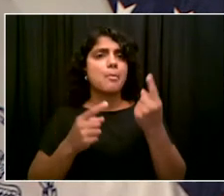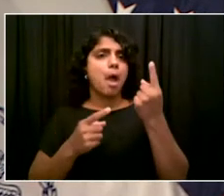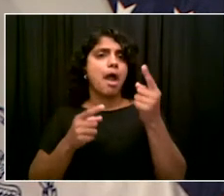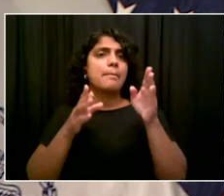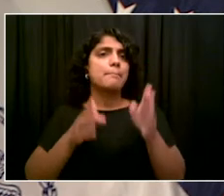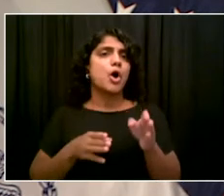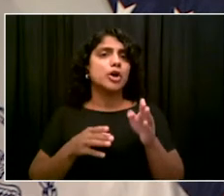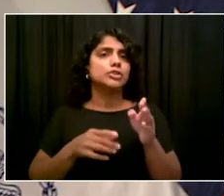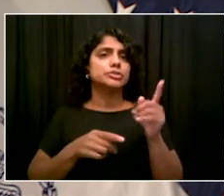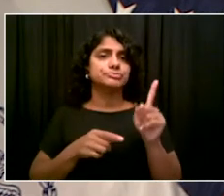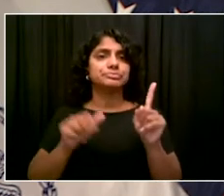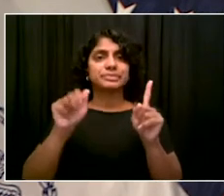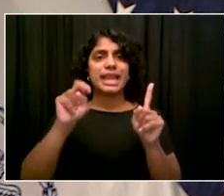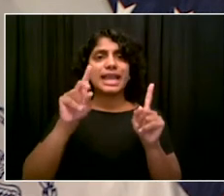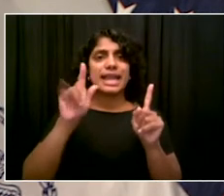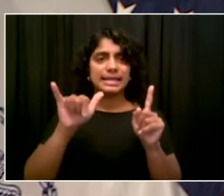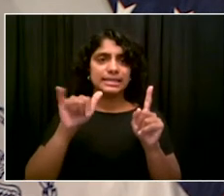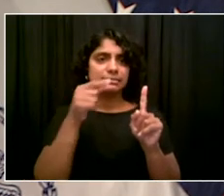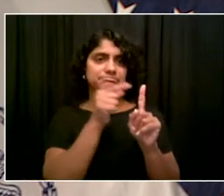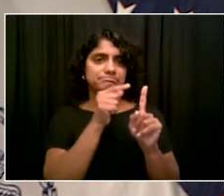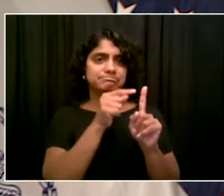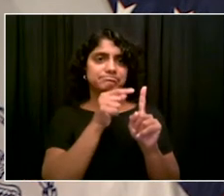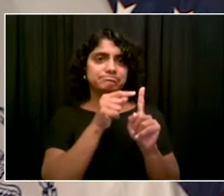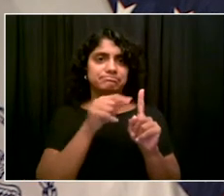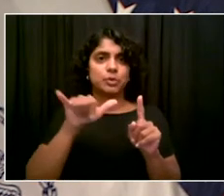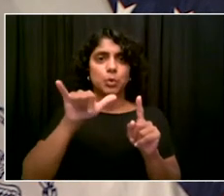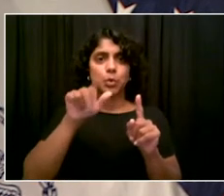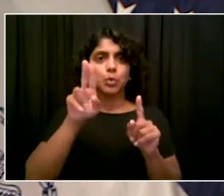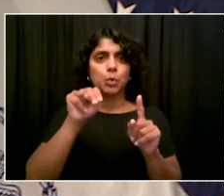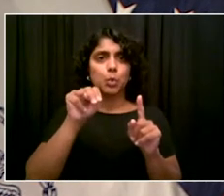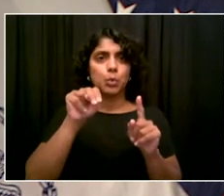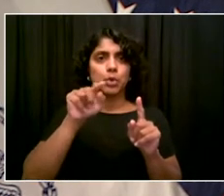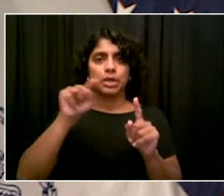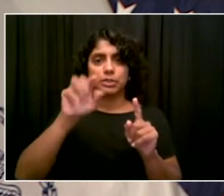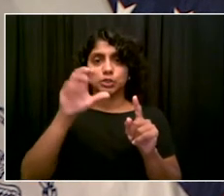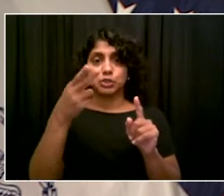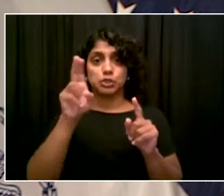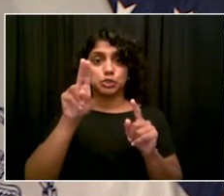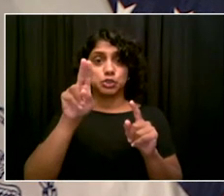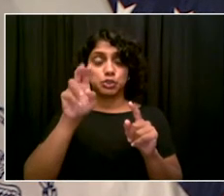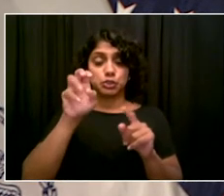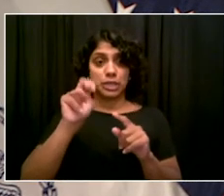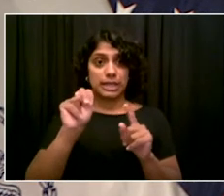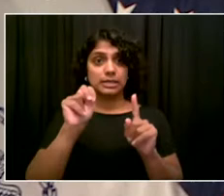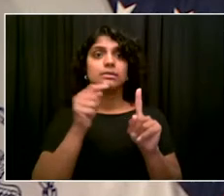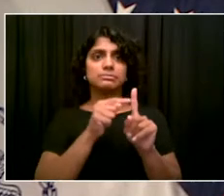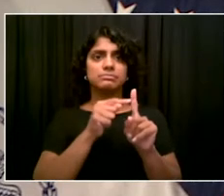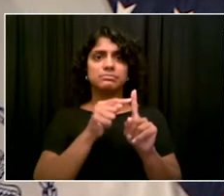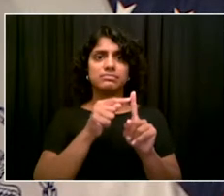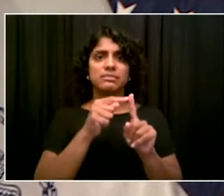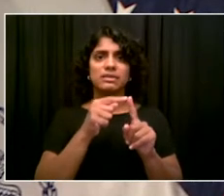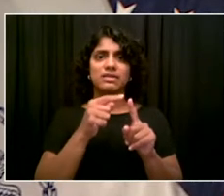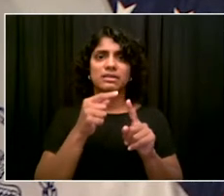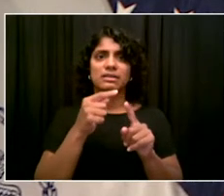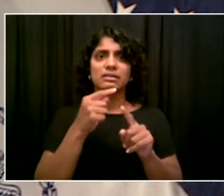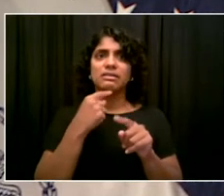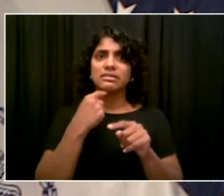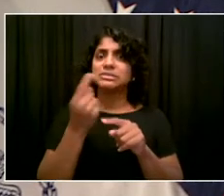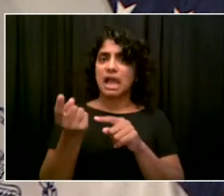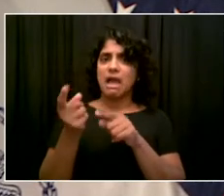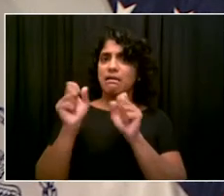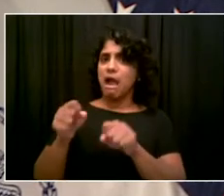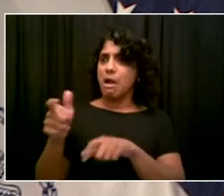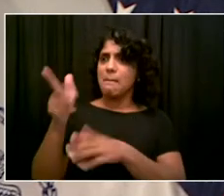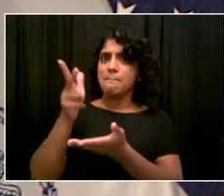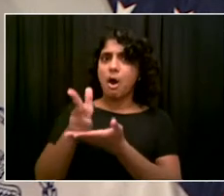when people complain to 311 about the illegally parked cars in the Fresh Air Fund zone, the NYPD closes the 311 cases in mere